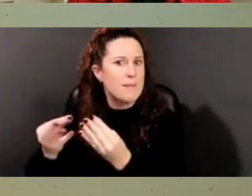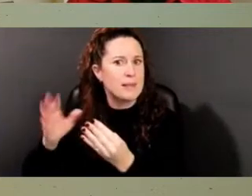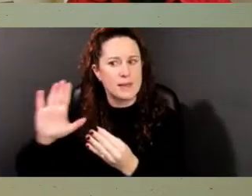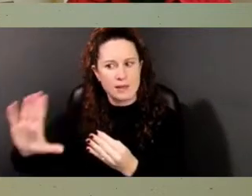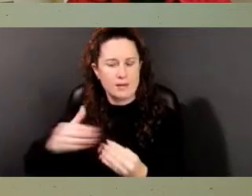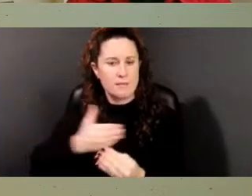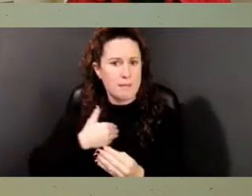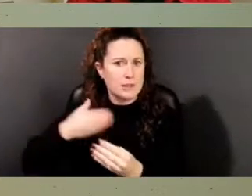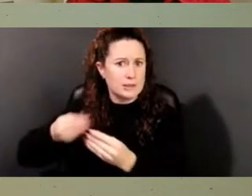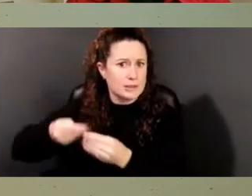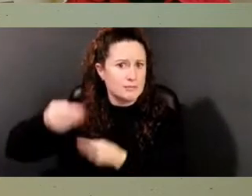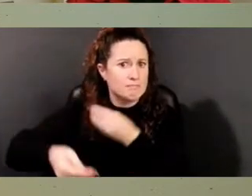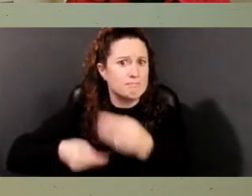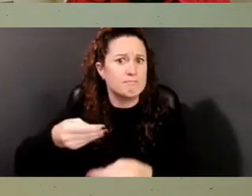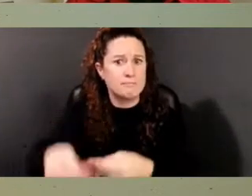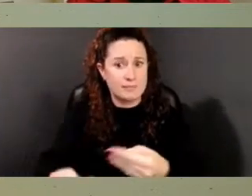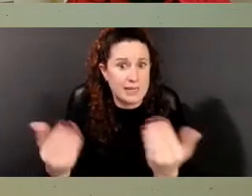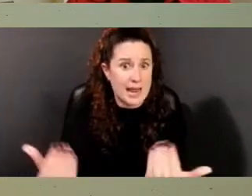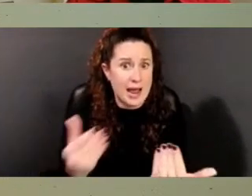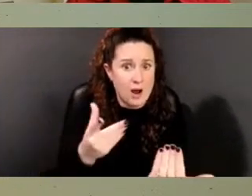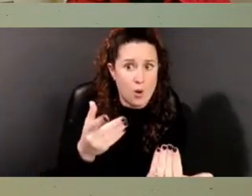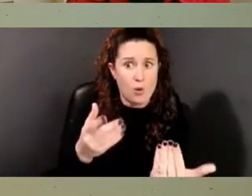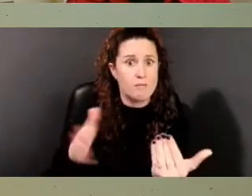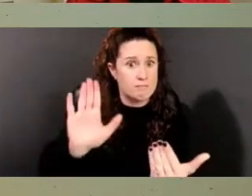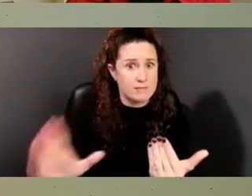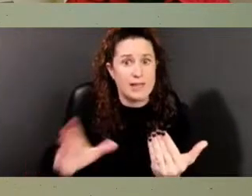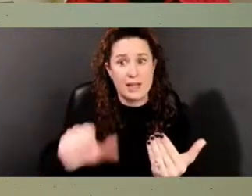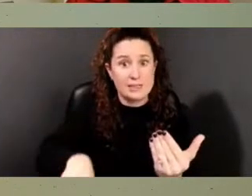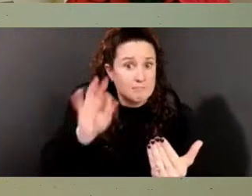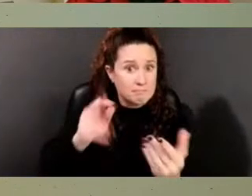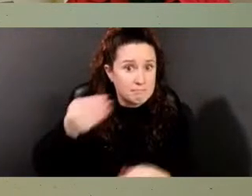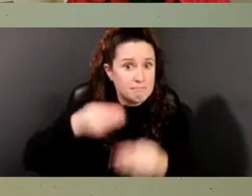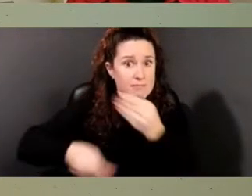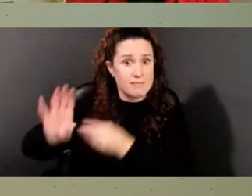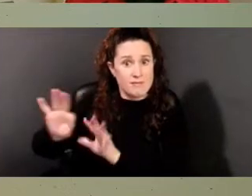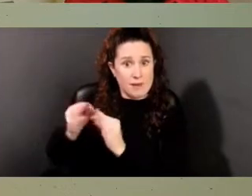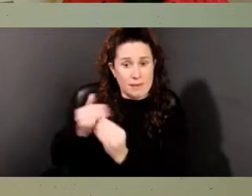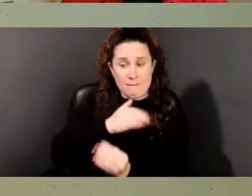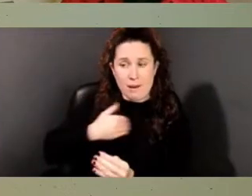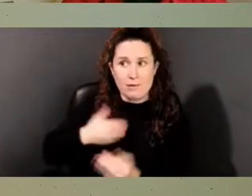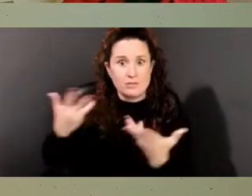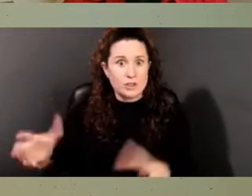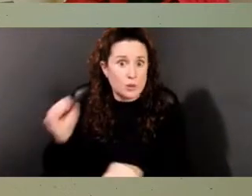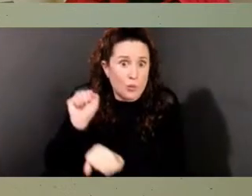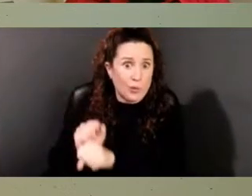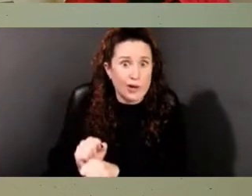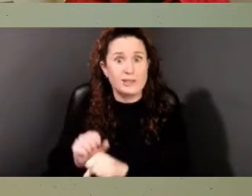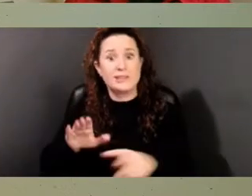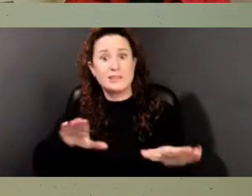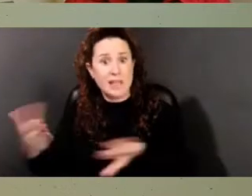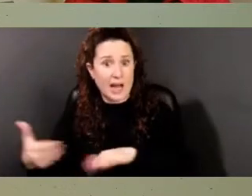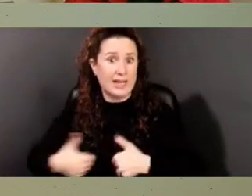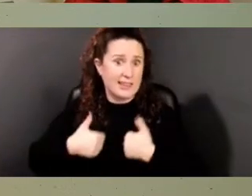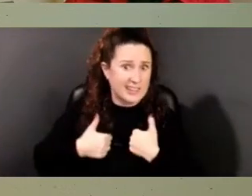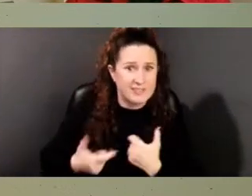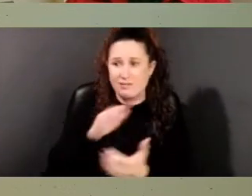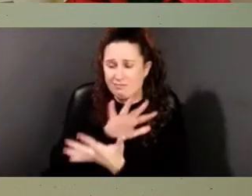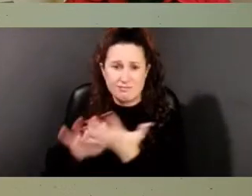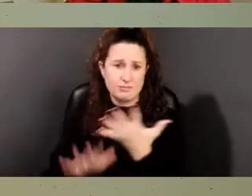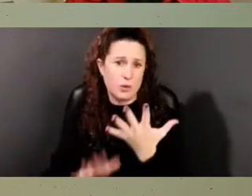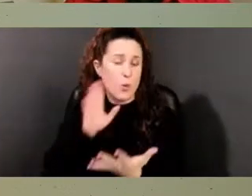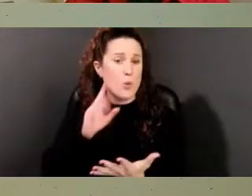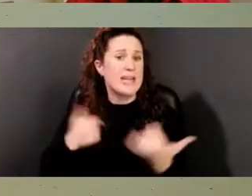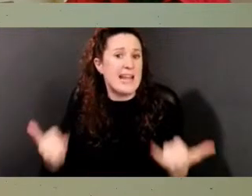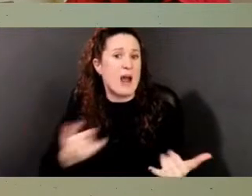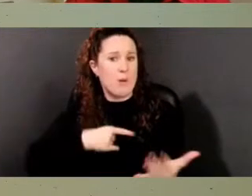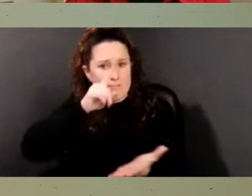labored, and died on the John Nicholson plantation and the entire St. Jones Neck area. We are asking our